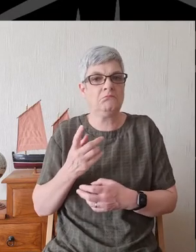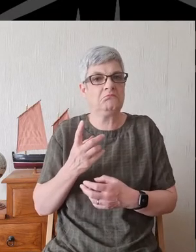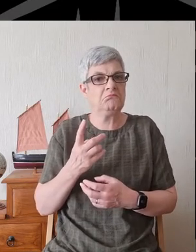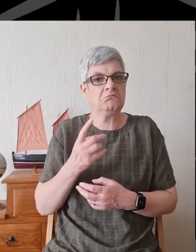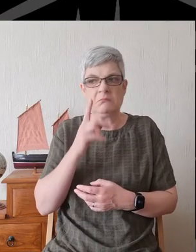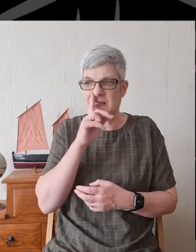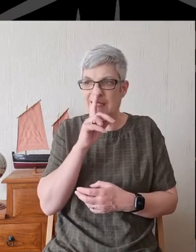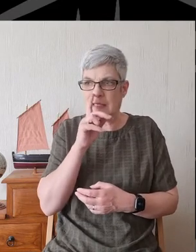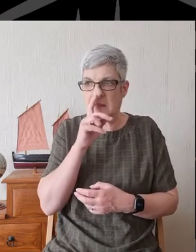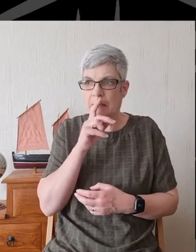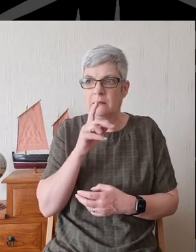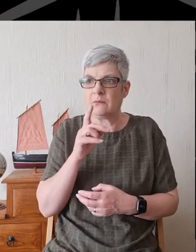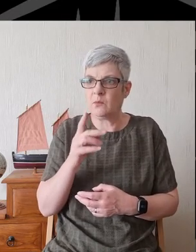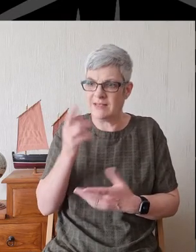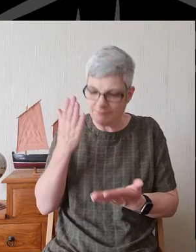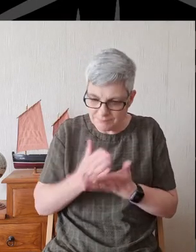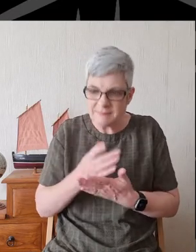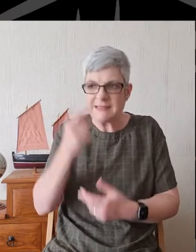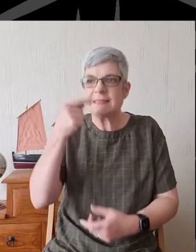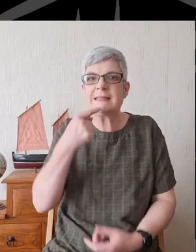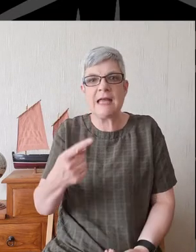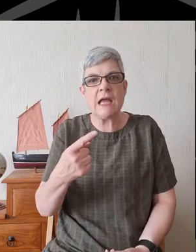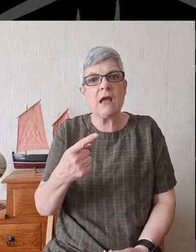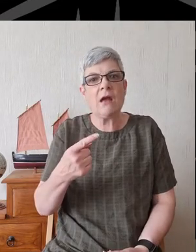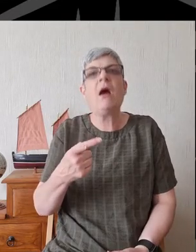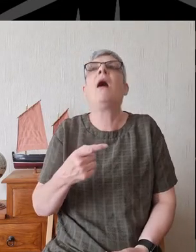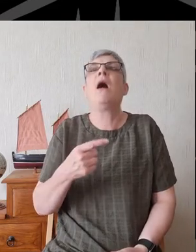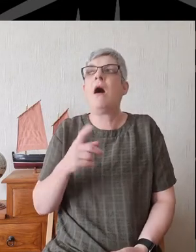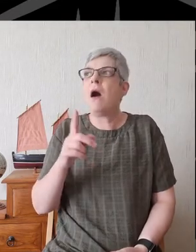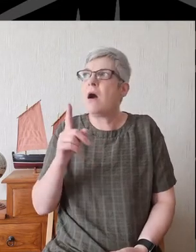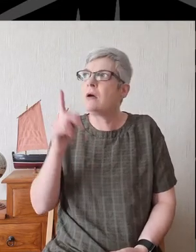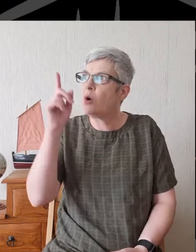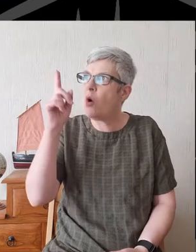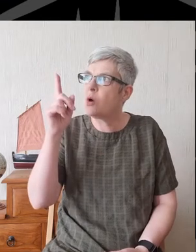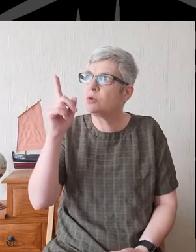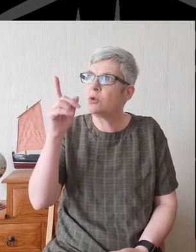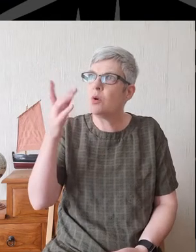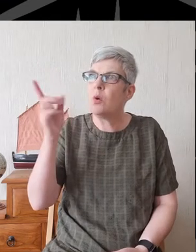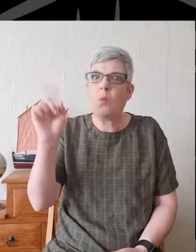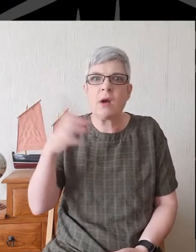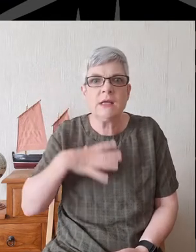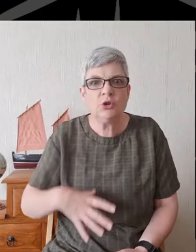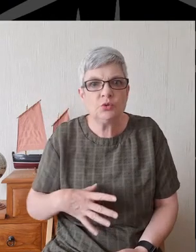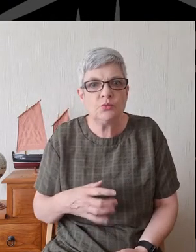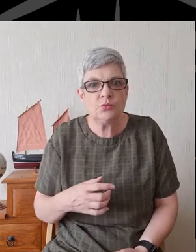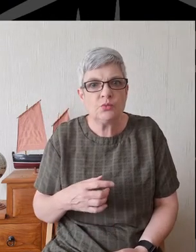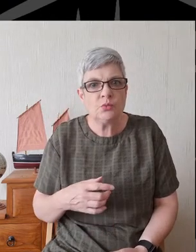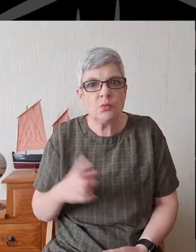do for the Lord who is more important to me than my personal wealth?